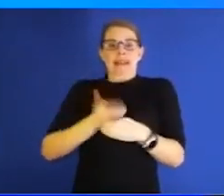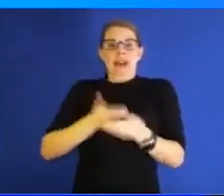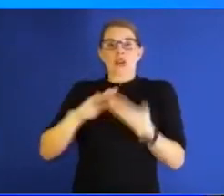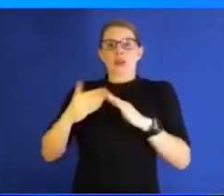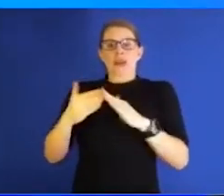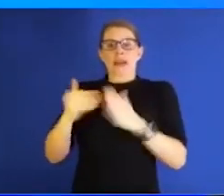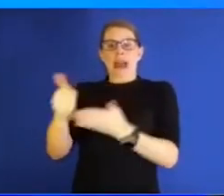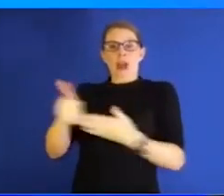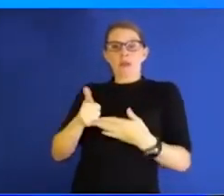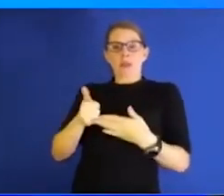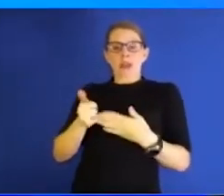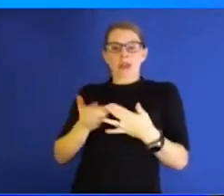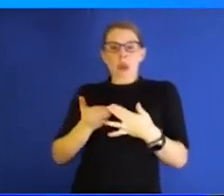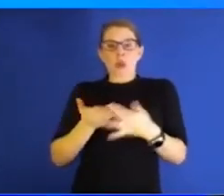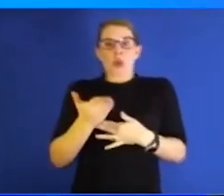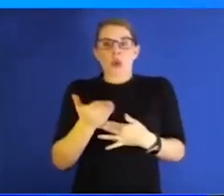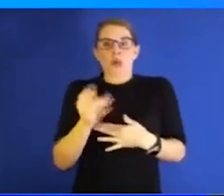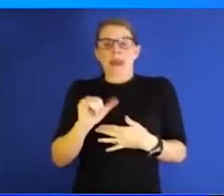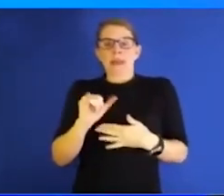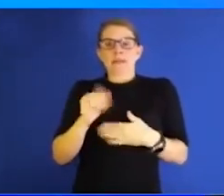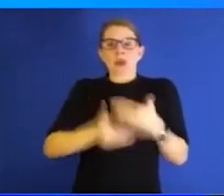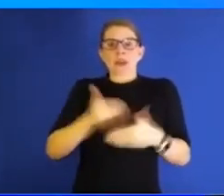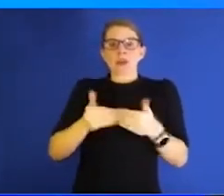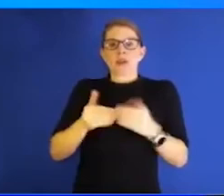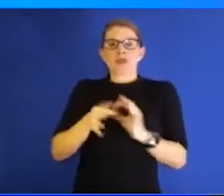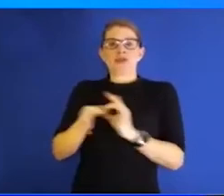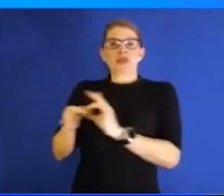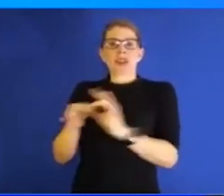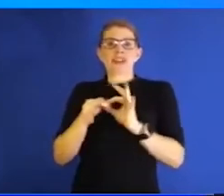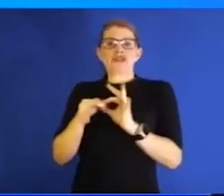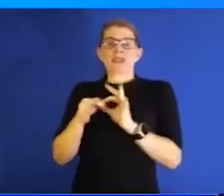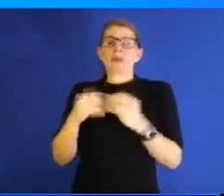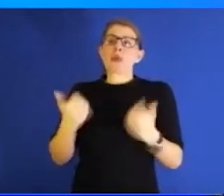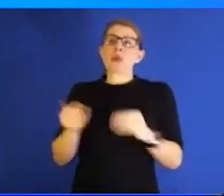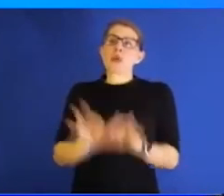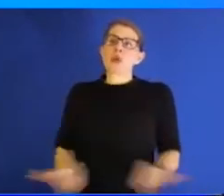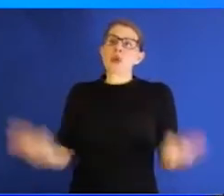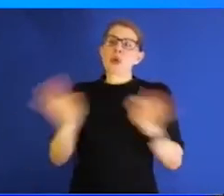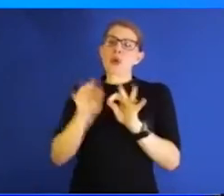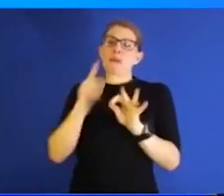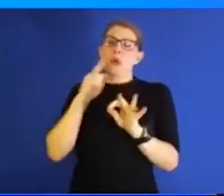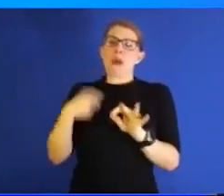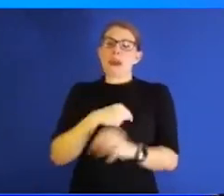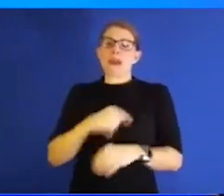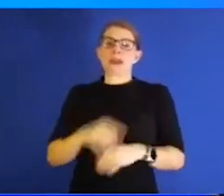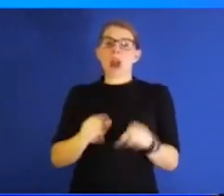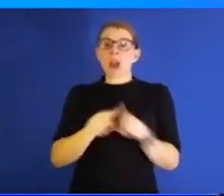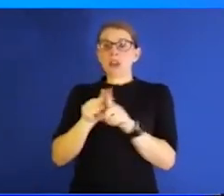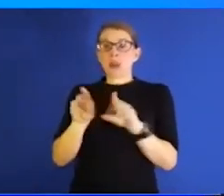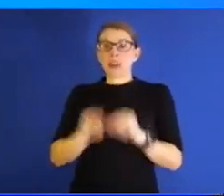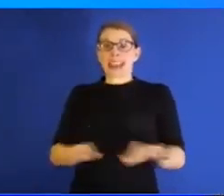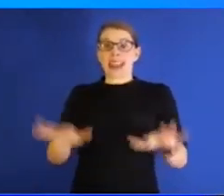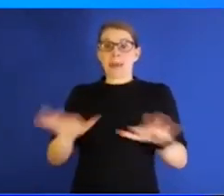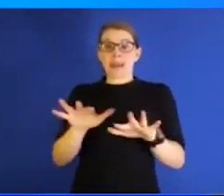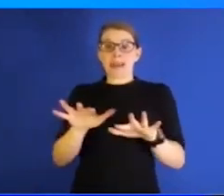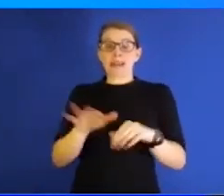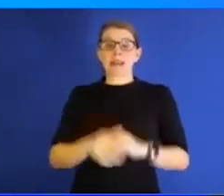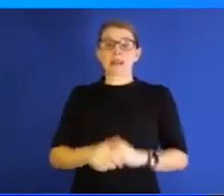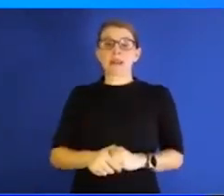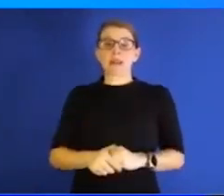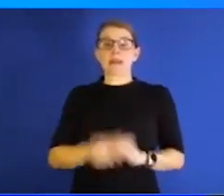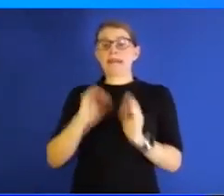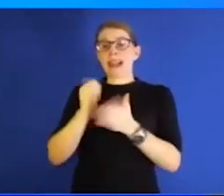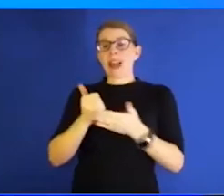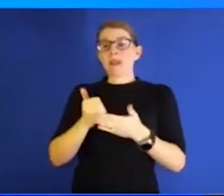Those relationships, I think, were extraordinarily helpful for us and for our campus to have some confidence